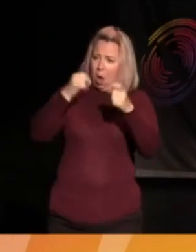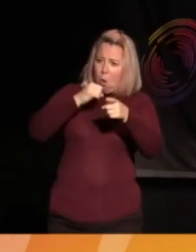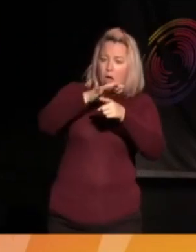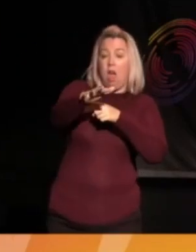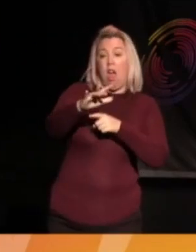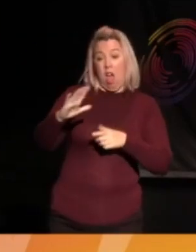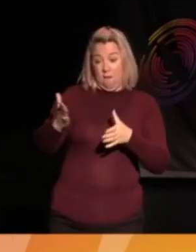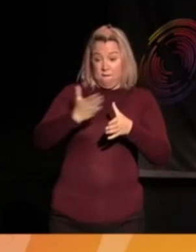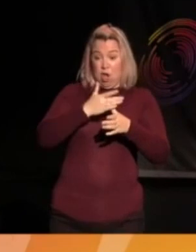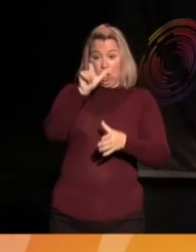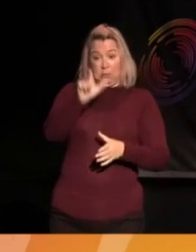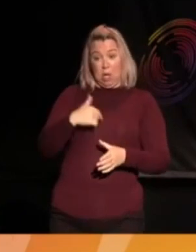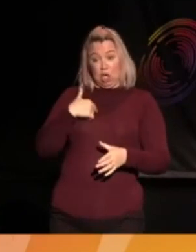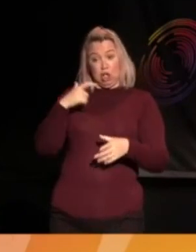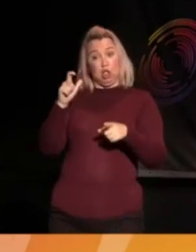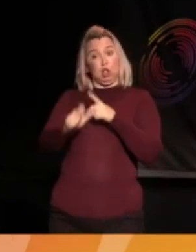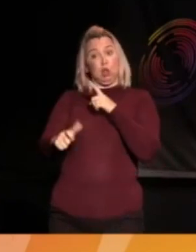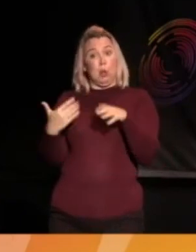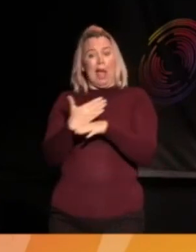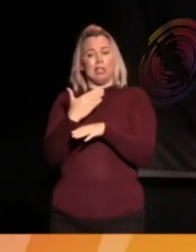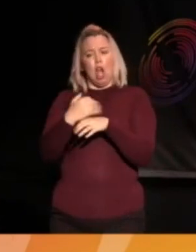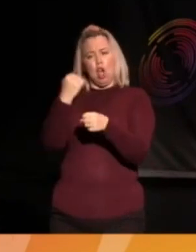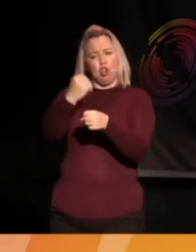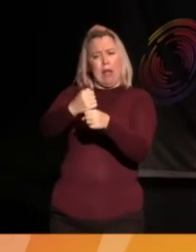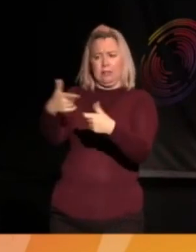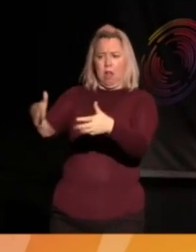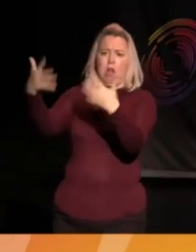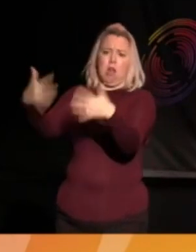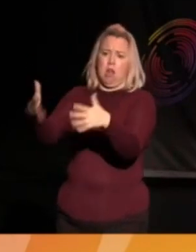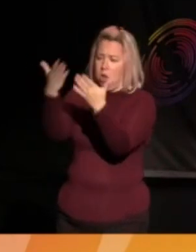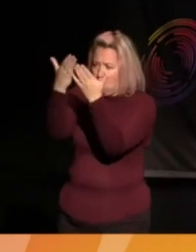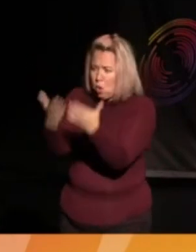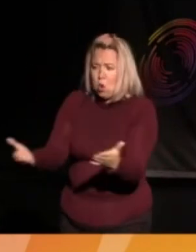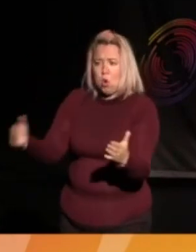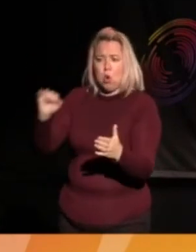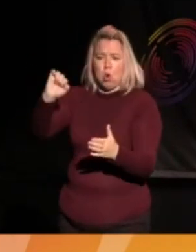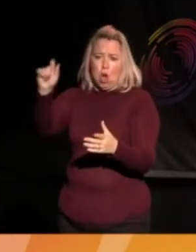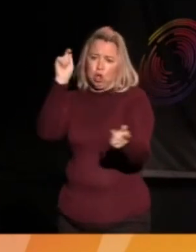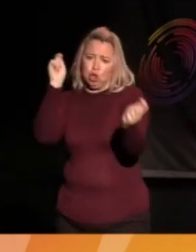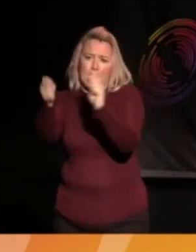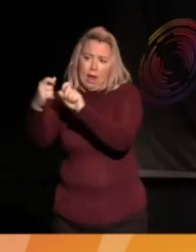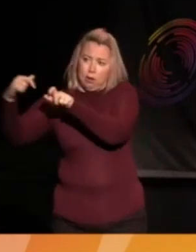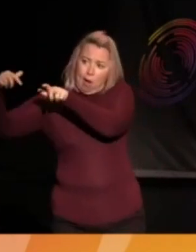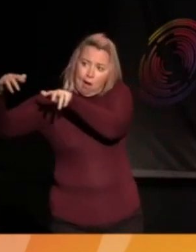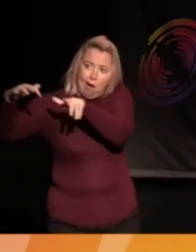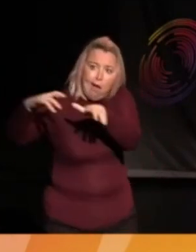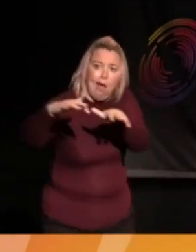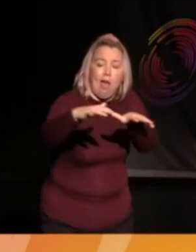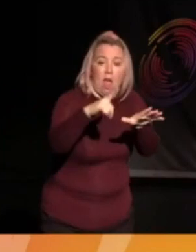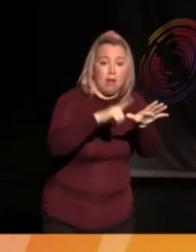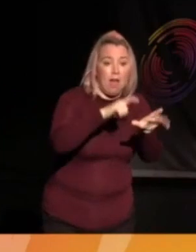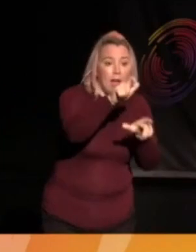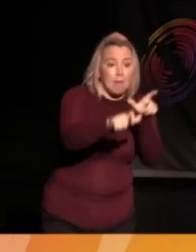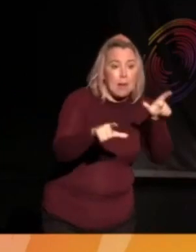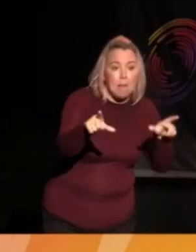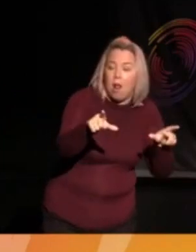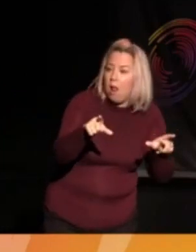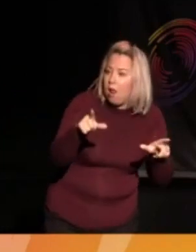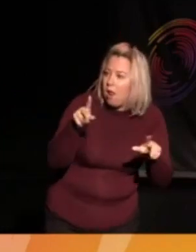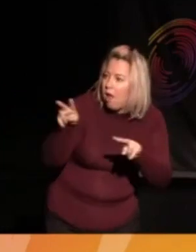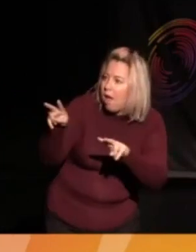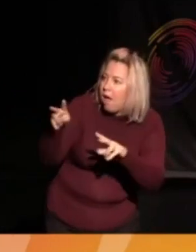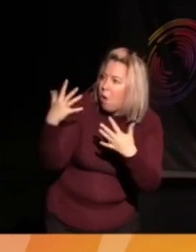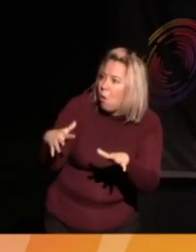person to do something. And that's why I think Greta is so incredible. But then she's kind of created this wave of movement of young people who support each other